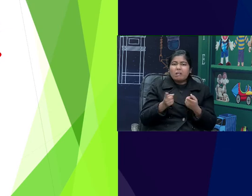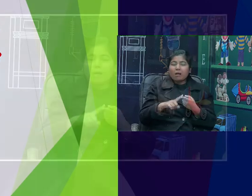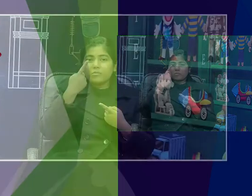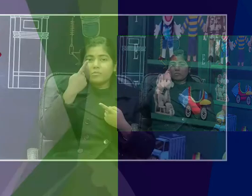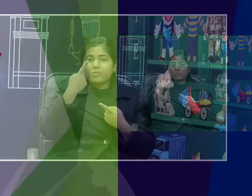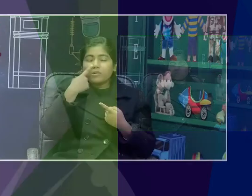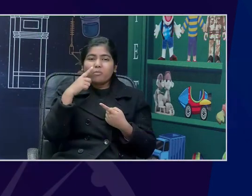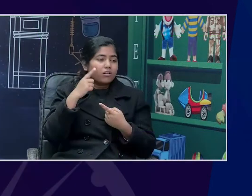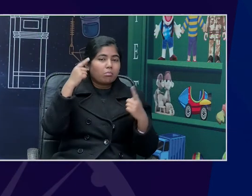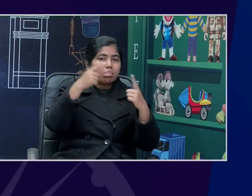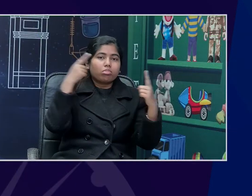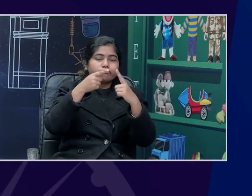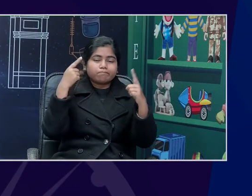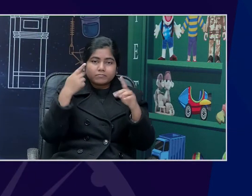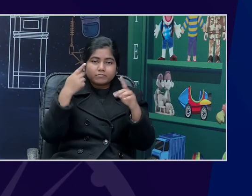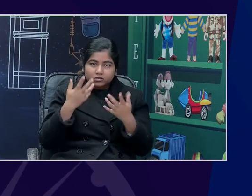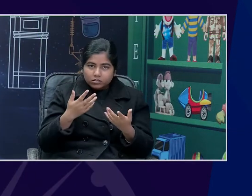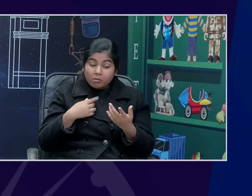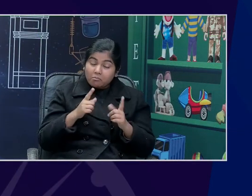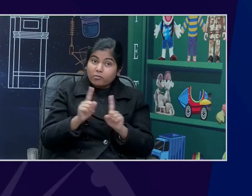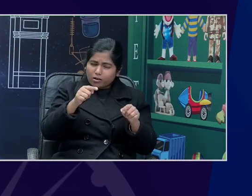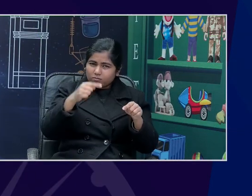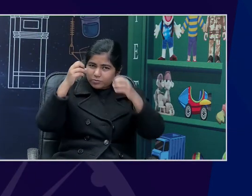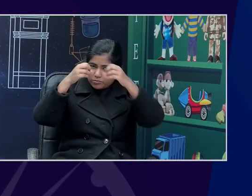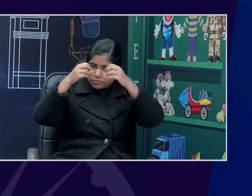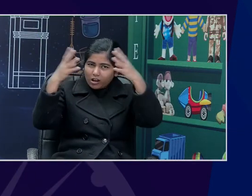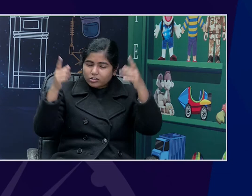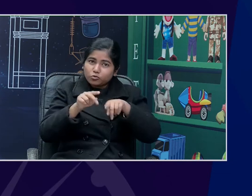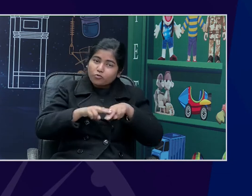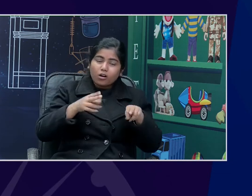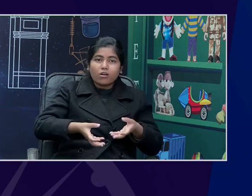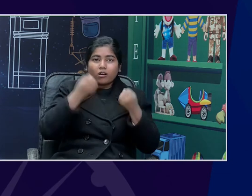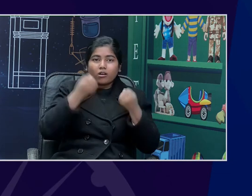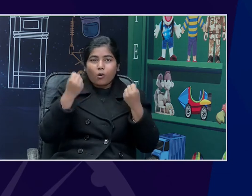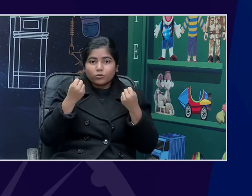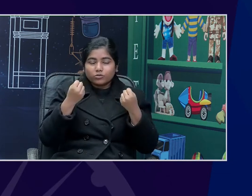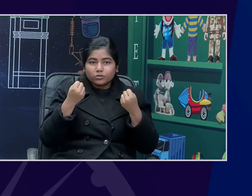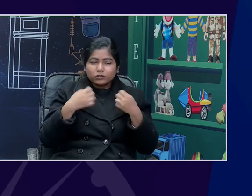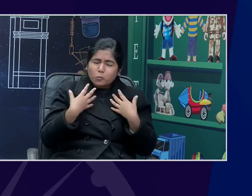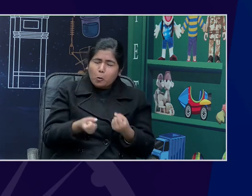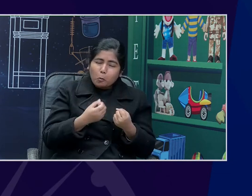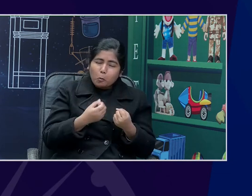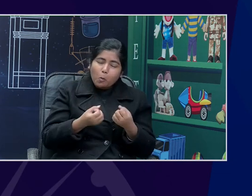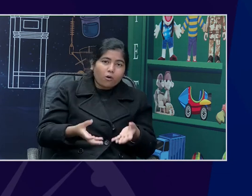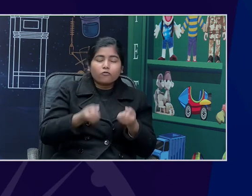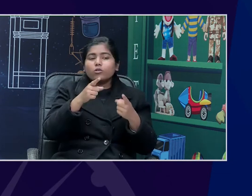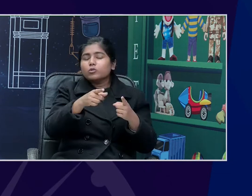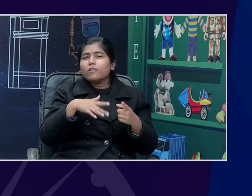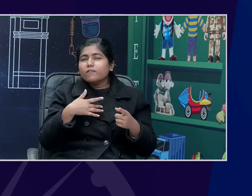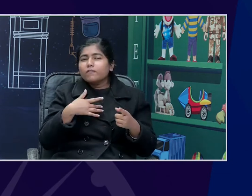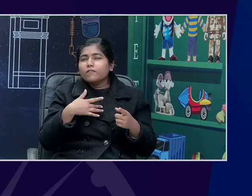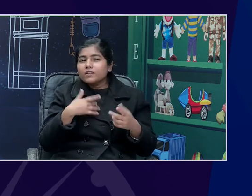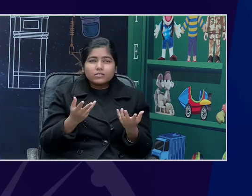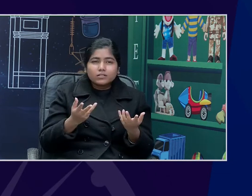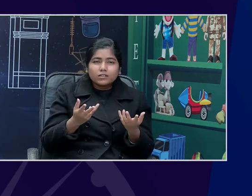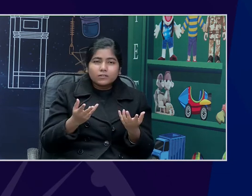finally you get the pet that you wanted, that you had always wanted. So, when you finally get that much coveted pet, how do you feel, you know,